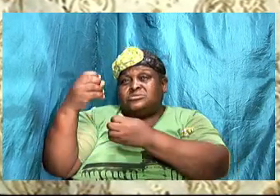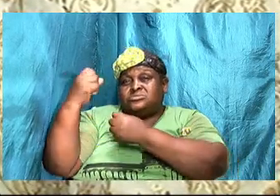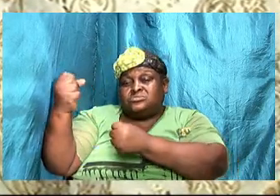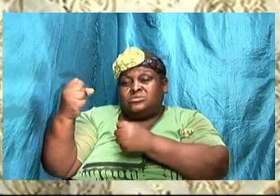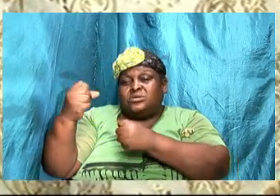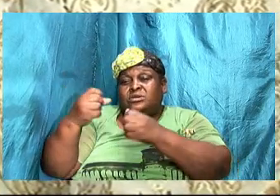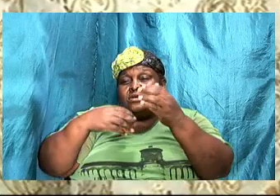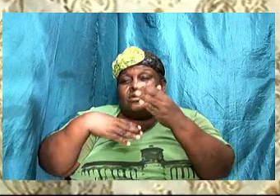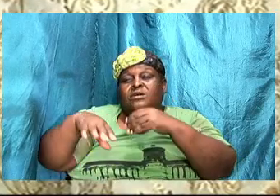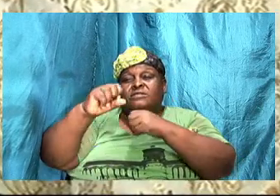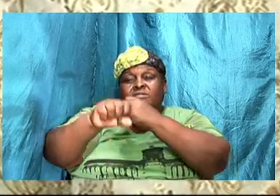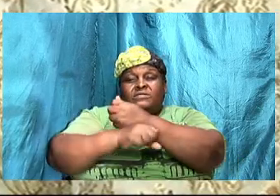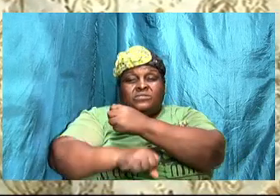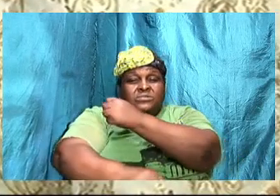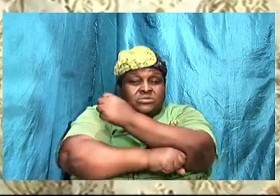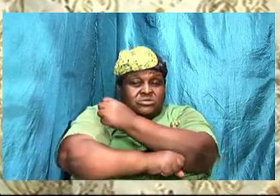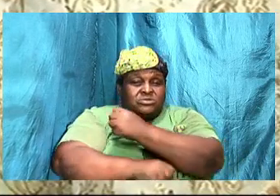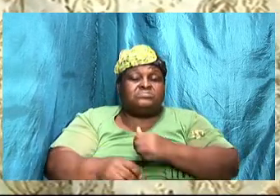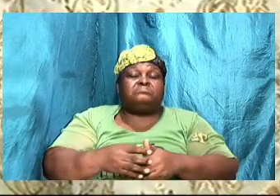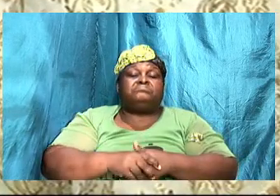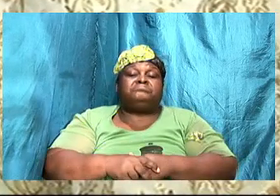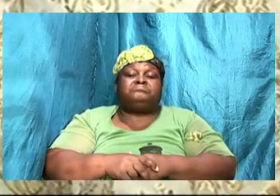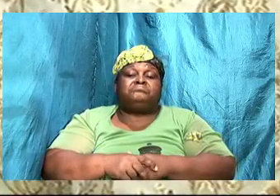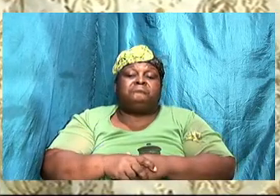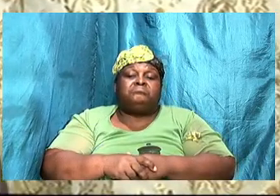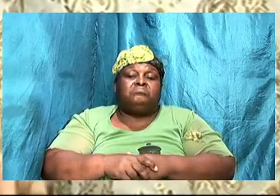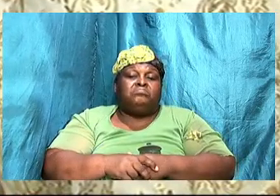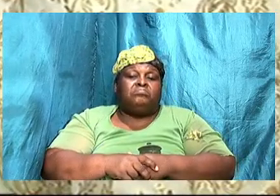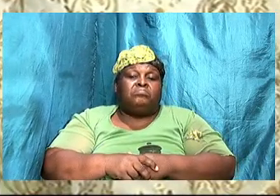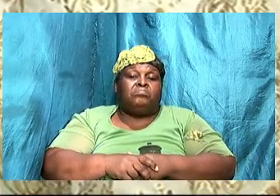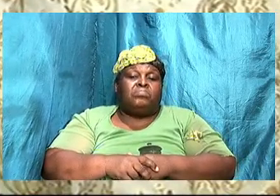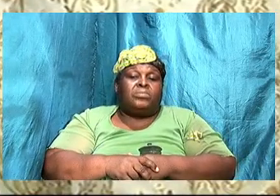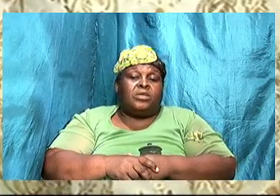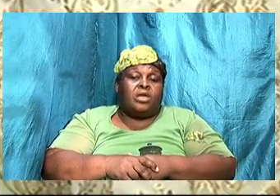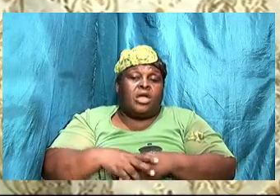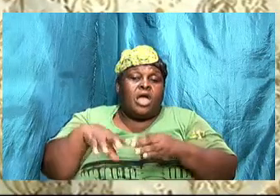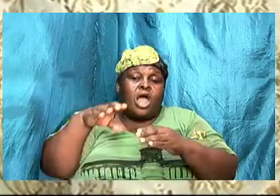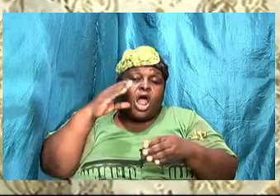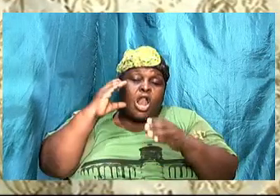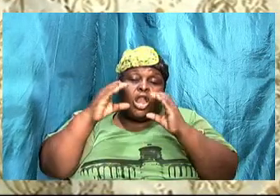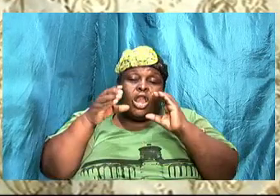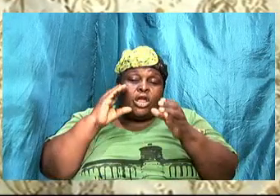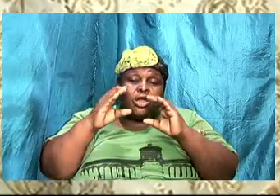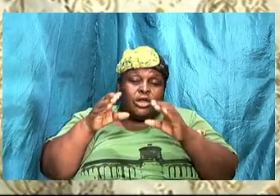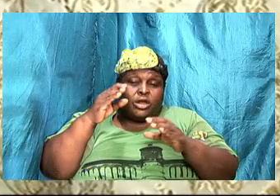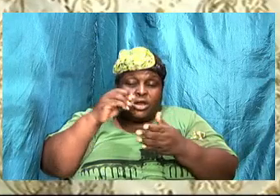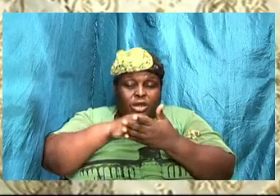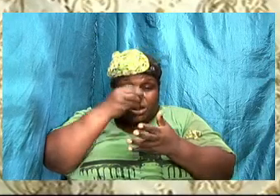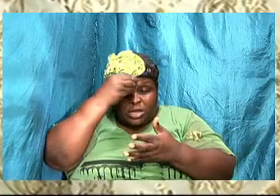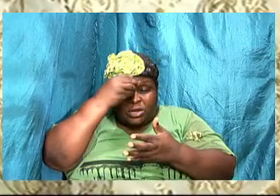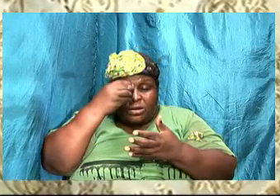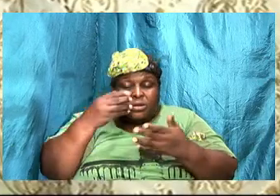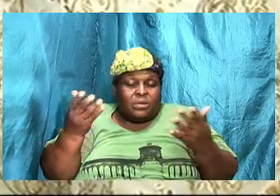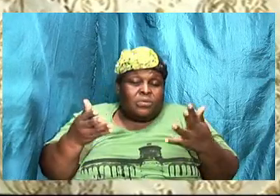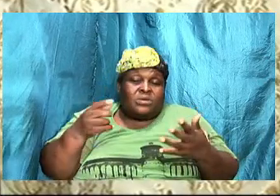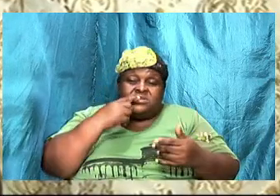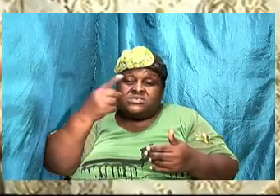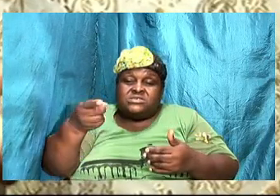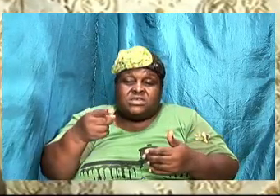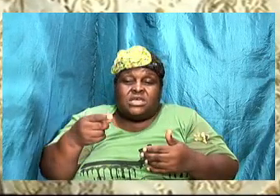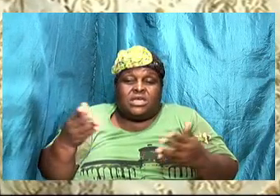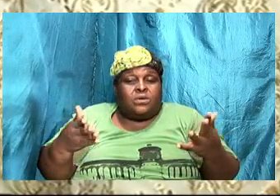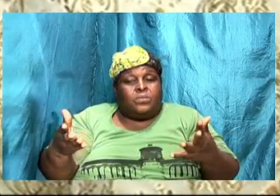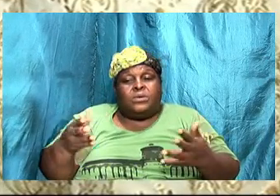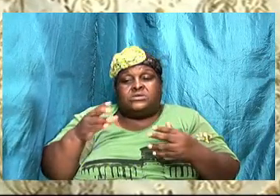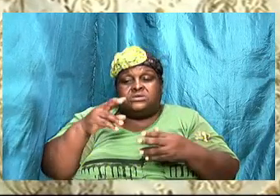off the last time when we were talking about learning how to say what we mean. And, you know, it's